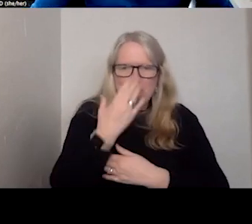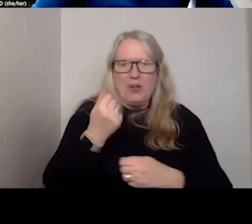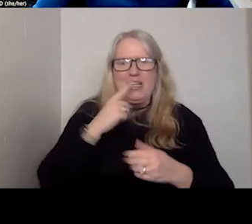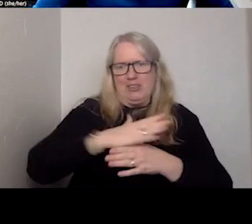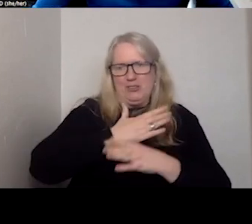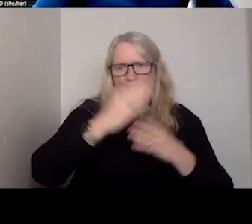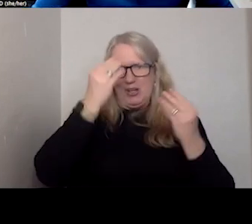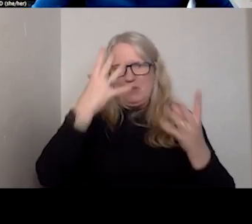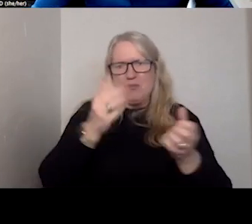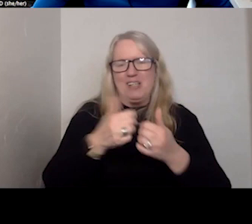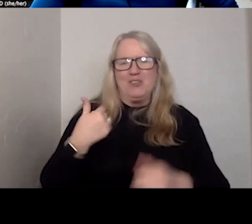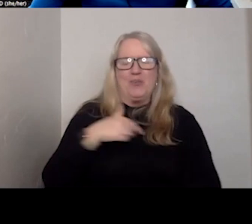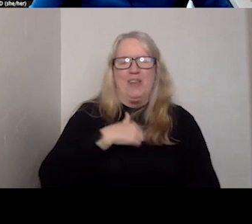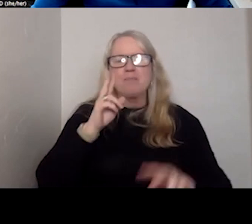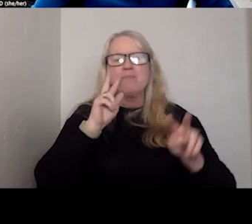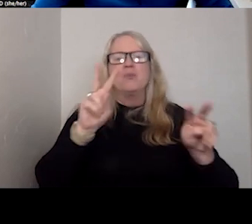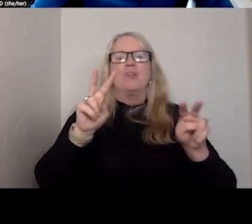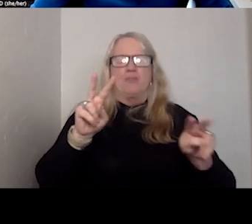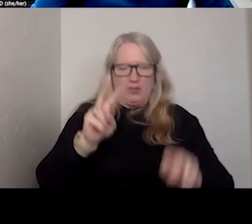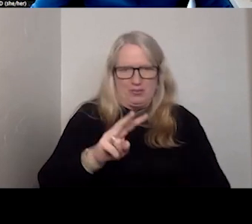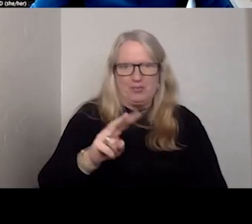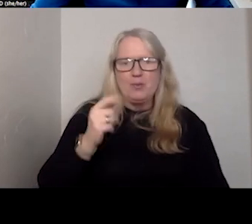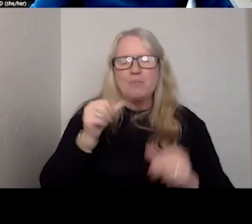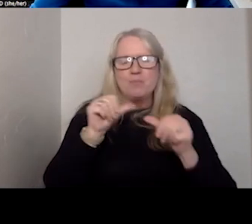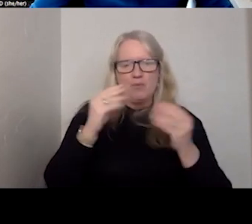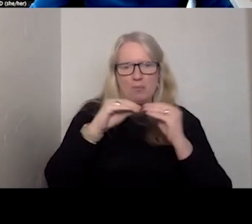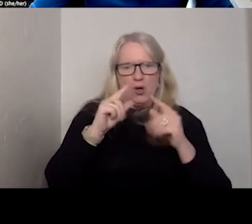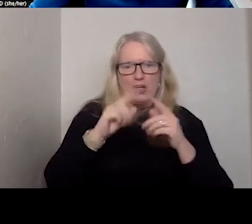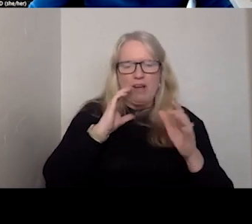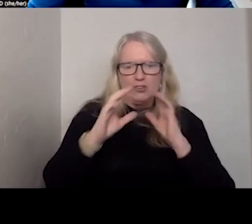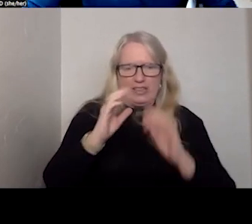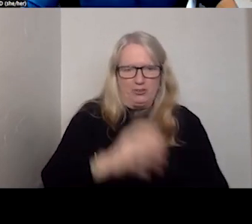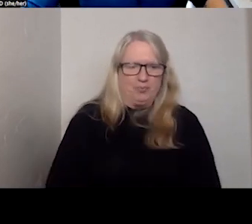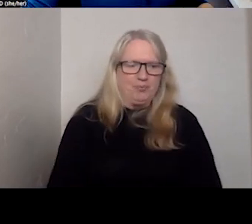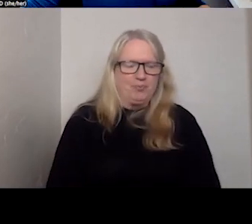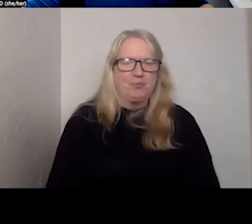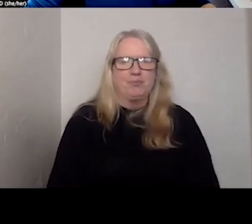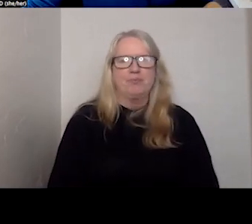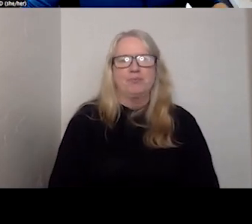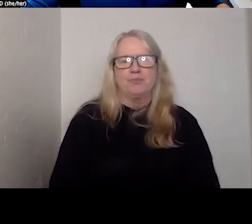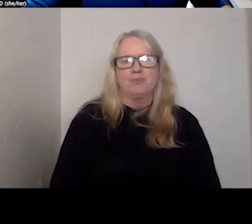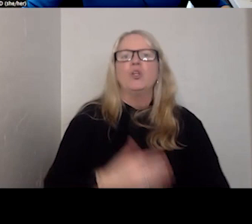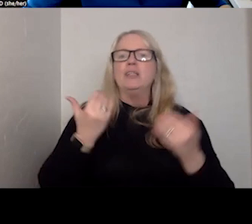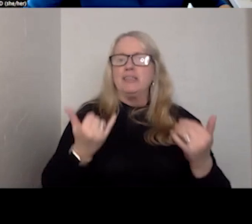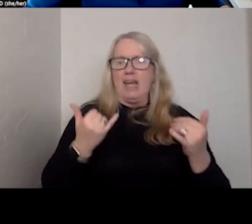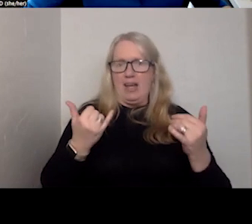us and look forward to future conversations. I'm going to go ahead and move us into the next segment